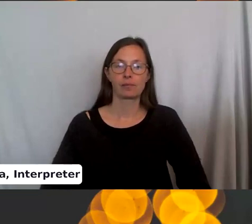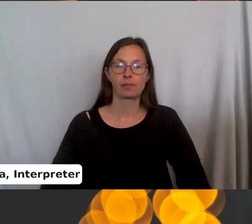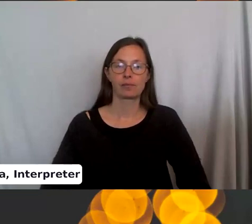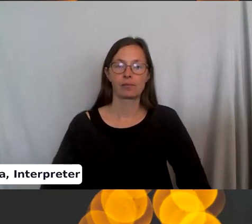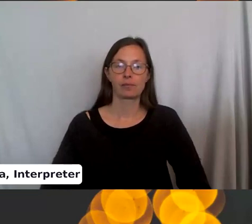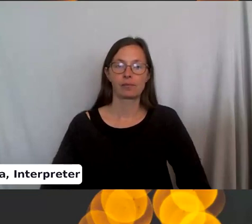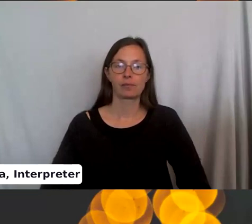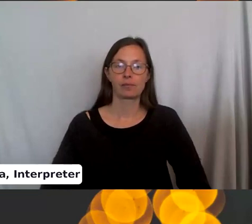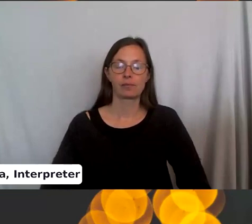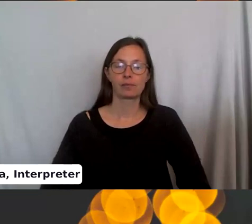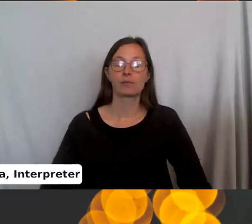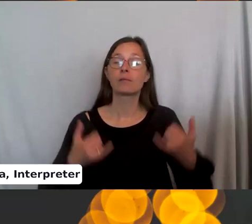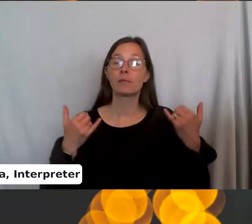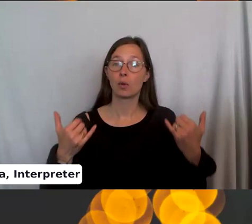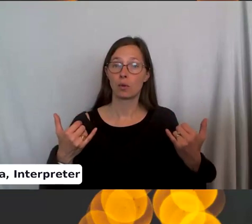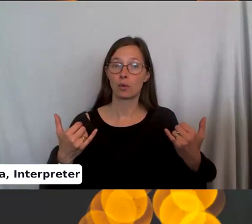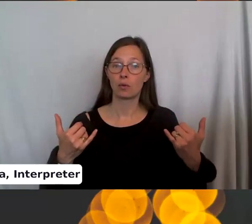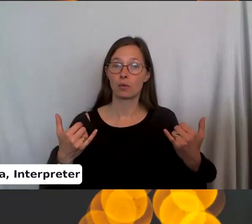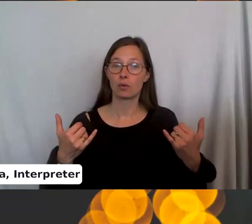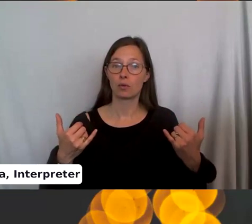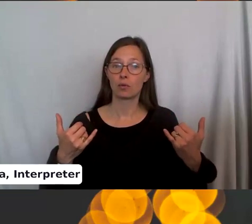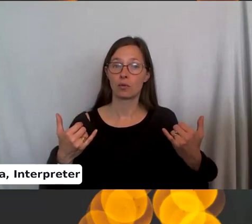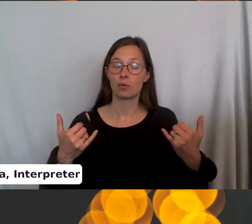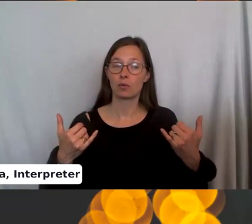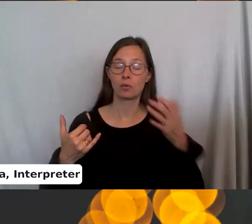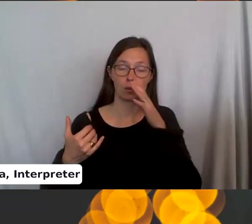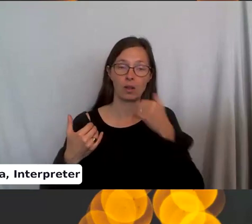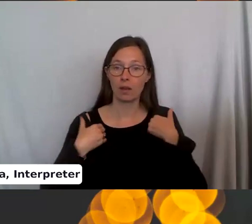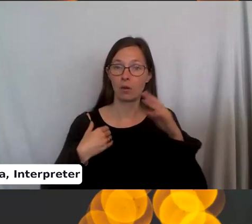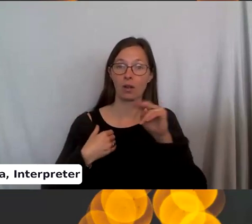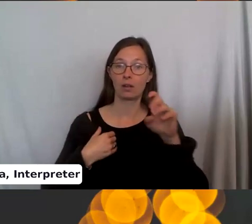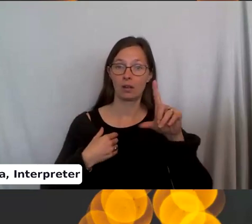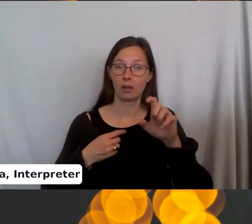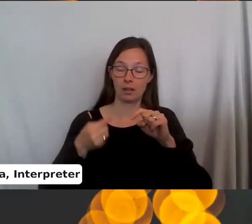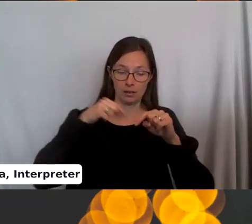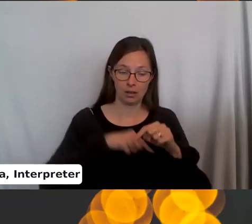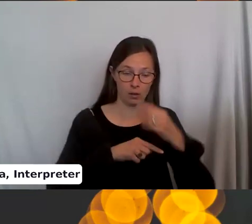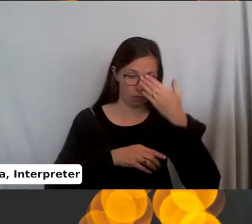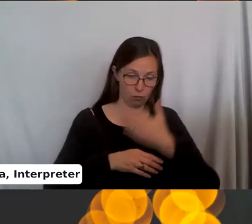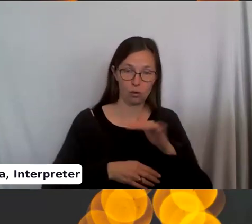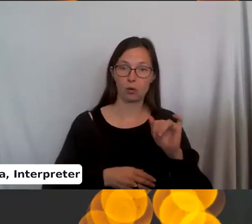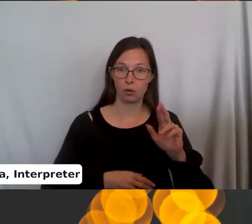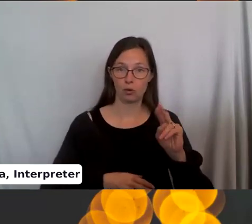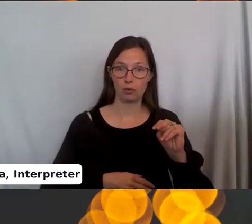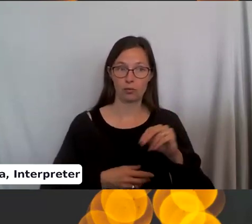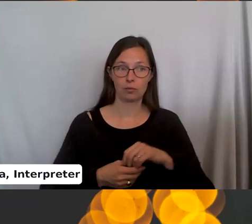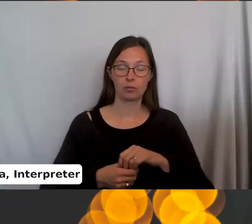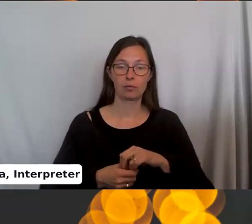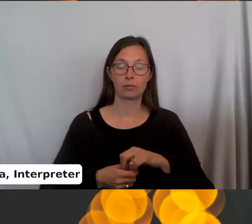You are going to have the needle go down in front of the yarn. Sorry.